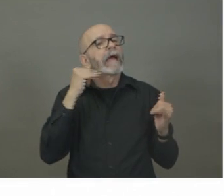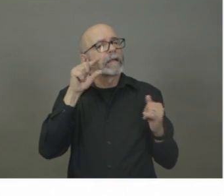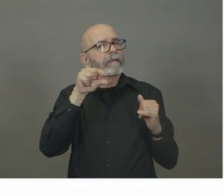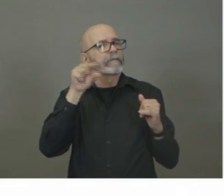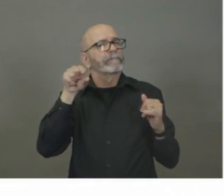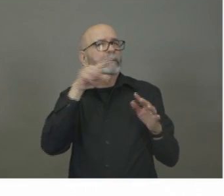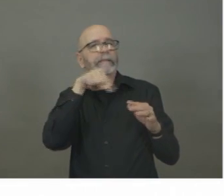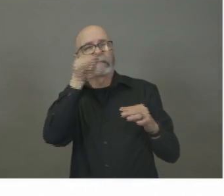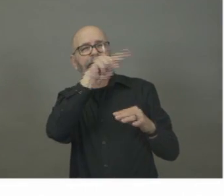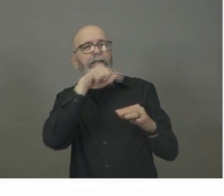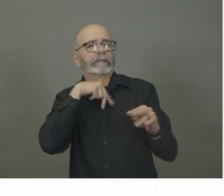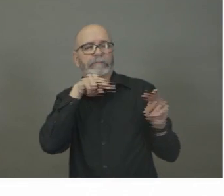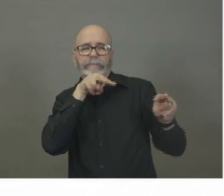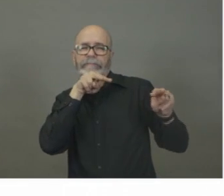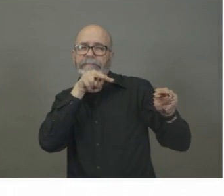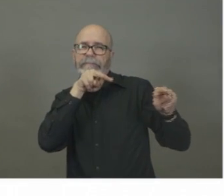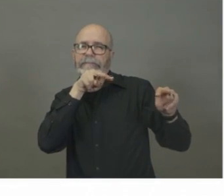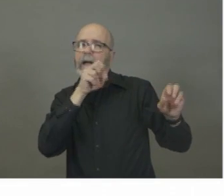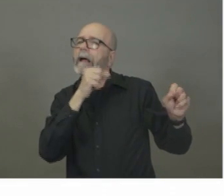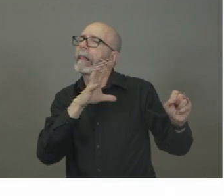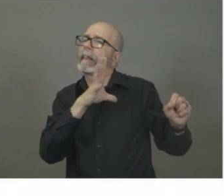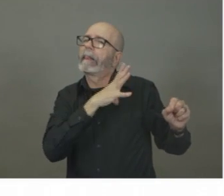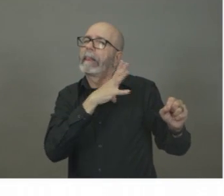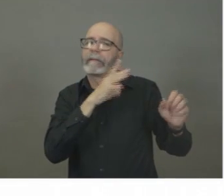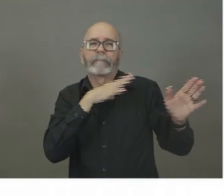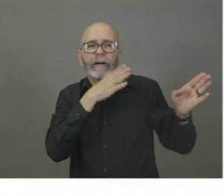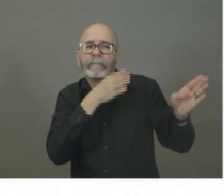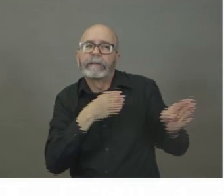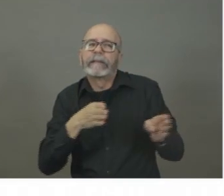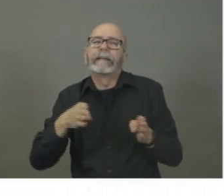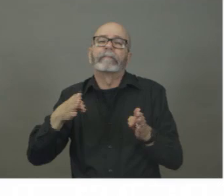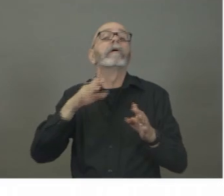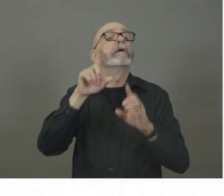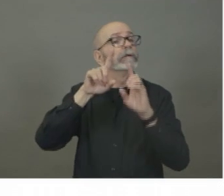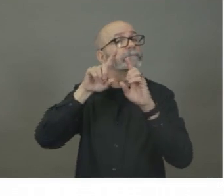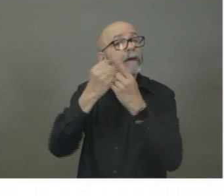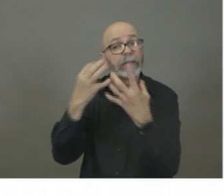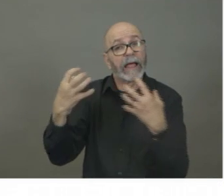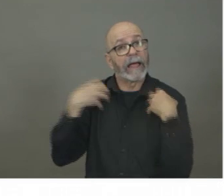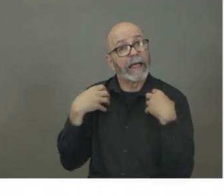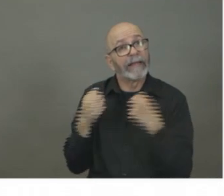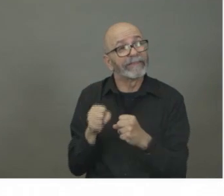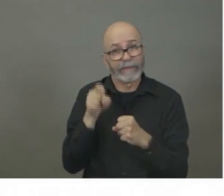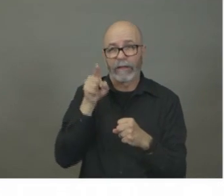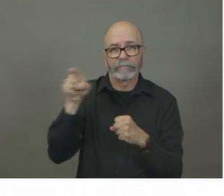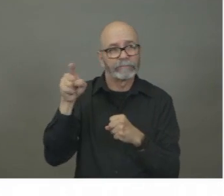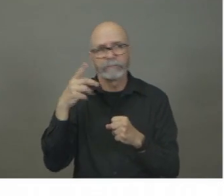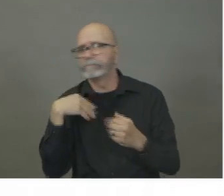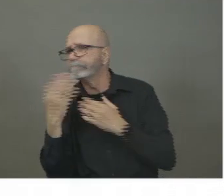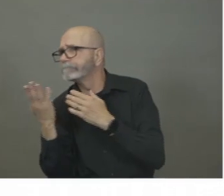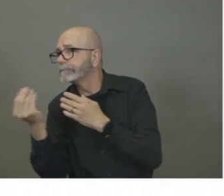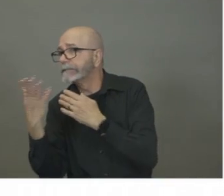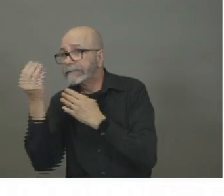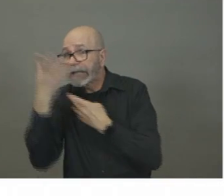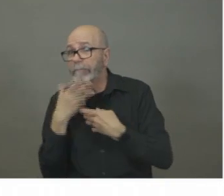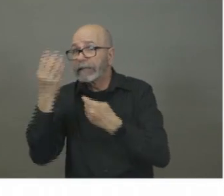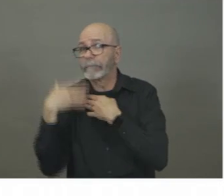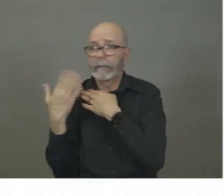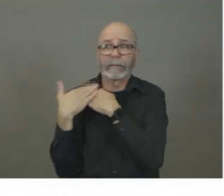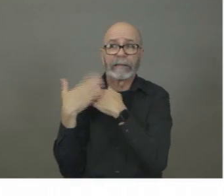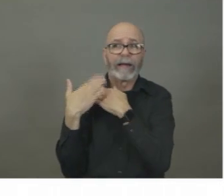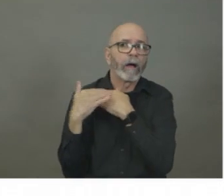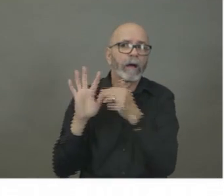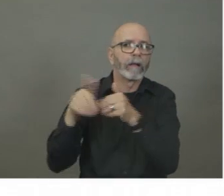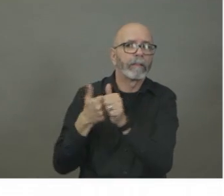taking the directive from public health. within government, there's also a business continuity process, which is in place for all types of events and